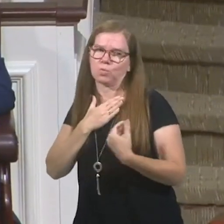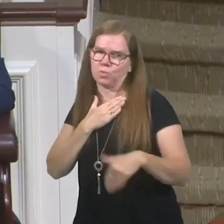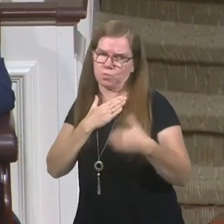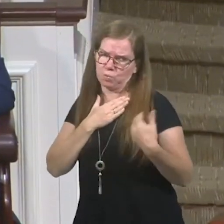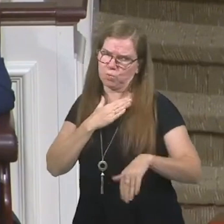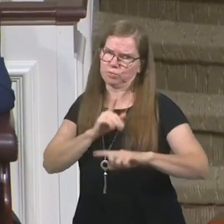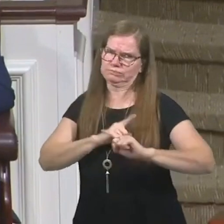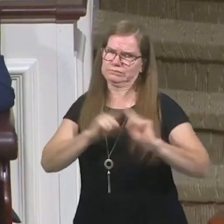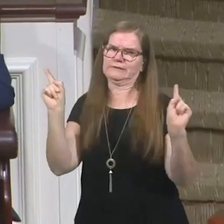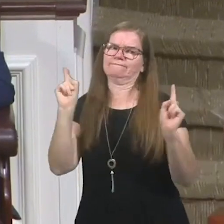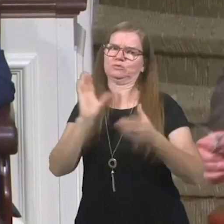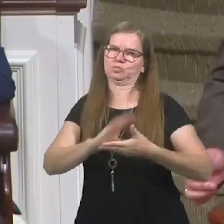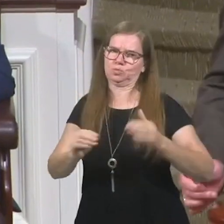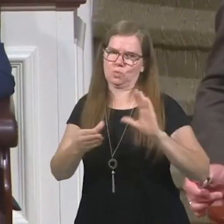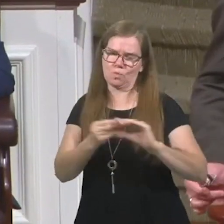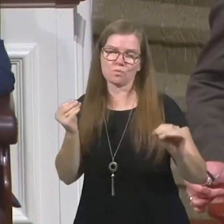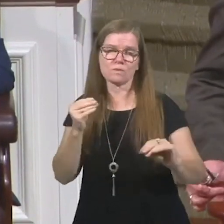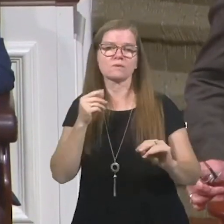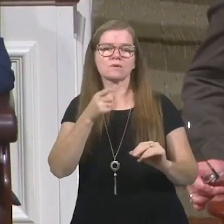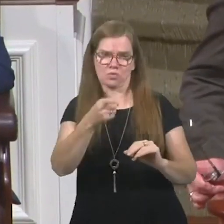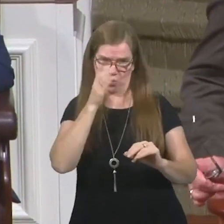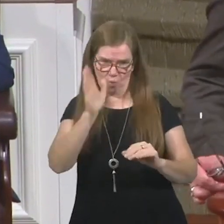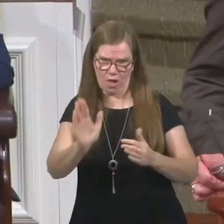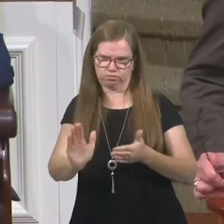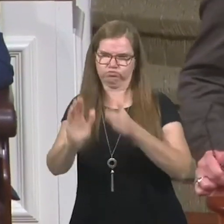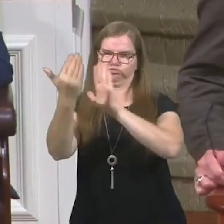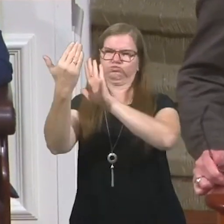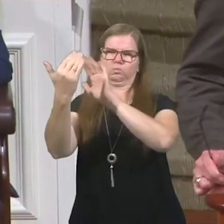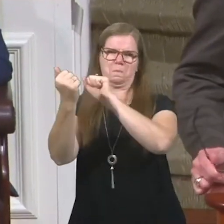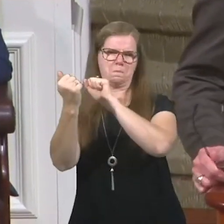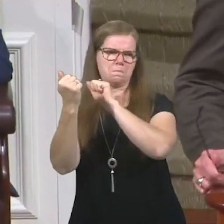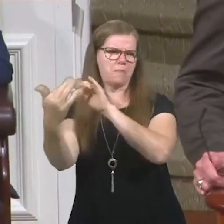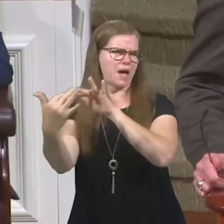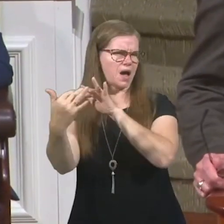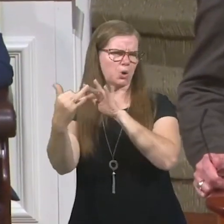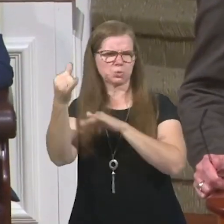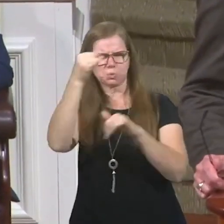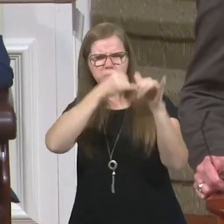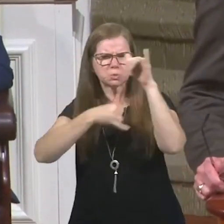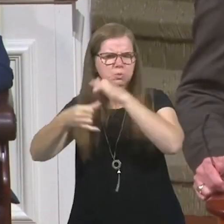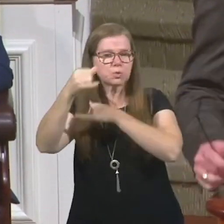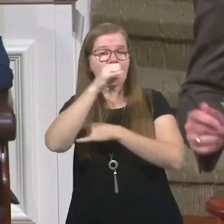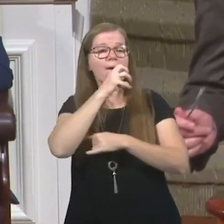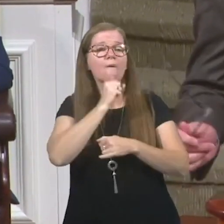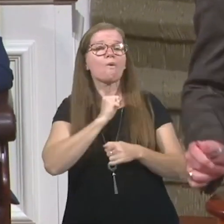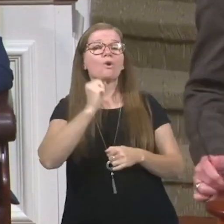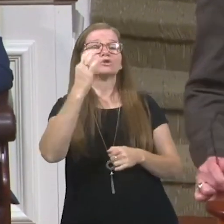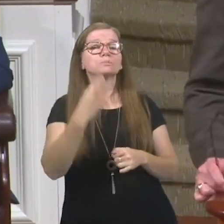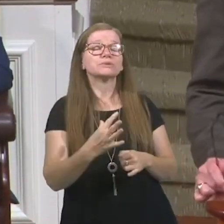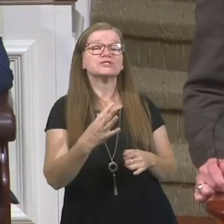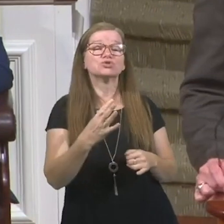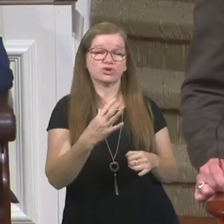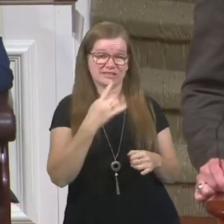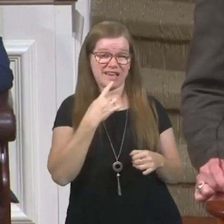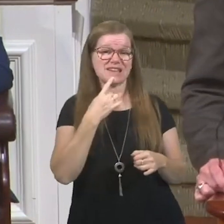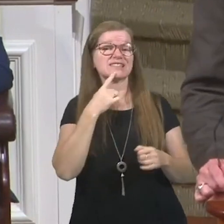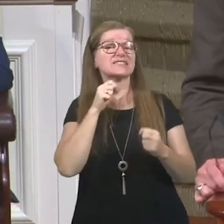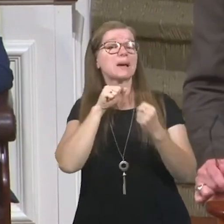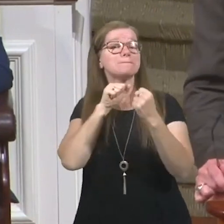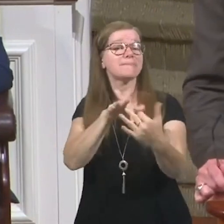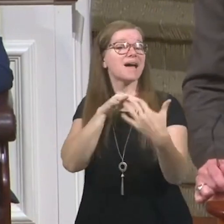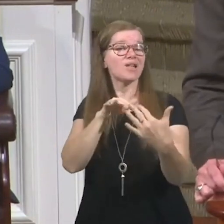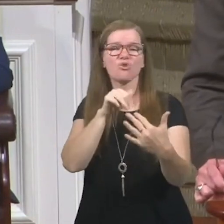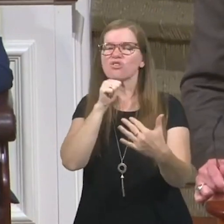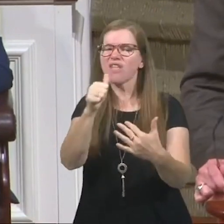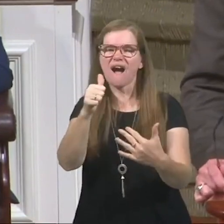You're going to enter a battlefield that you've never been exposed to. The old preacher Lester Olaf, it's a battlefield, brother, not a recreation room.